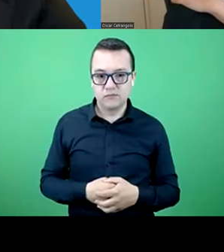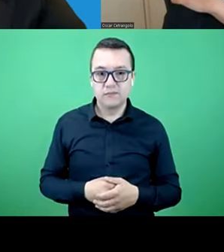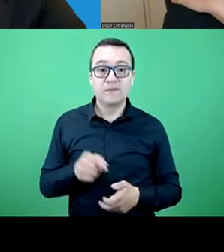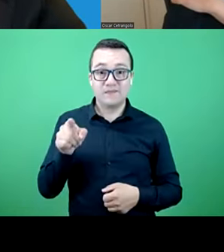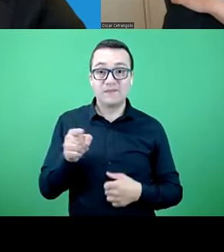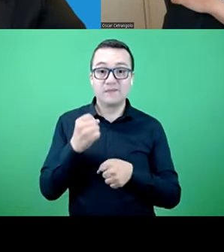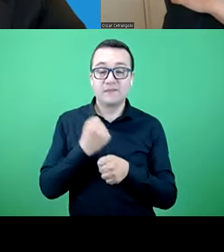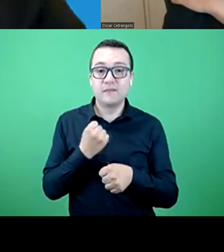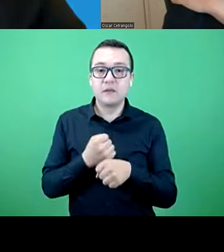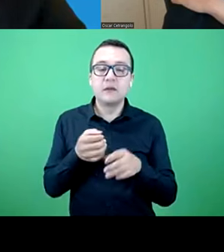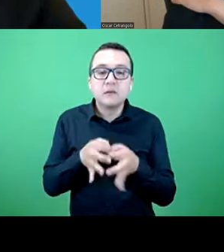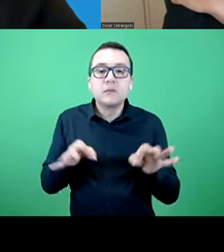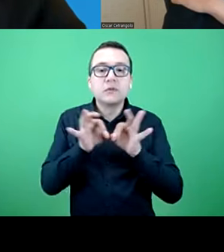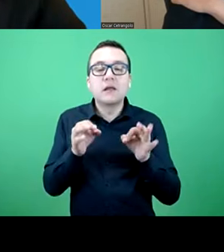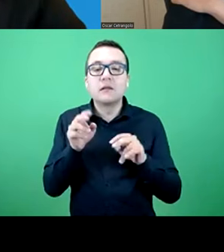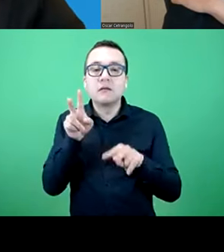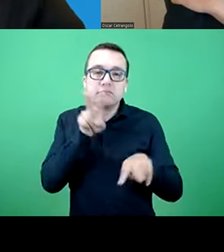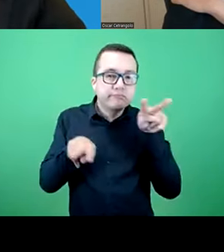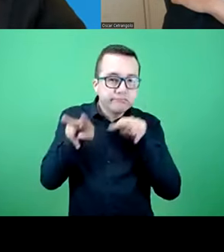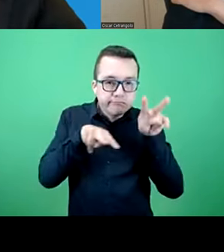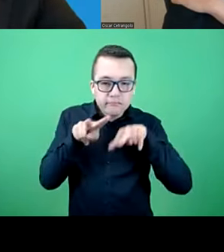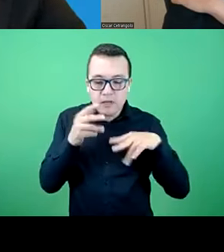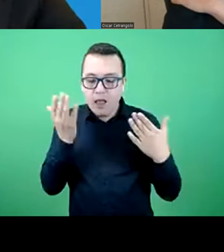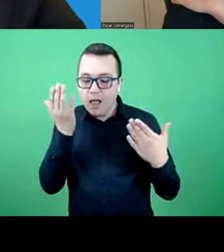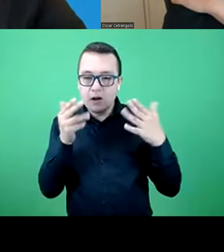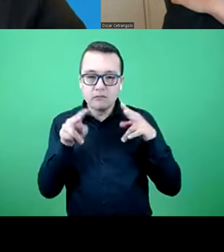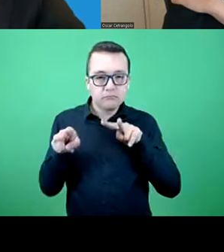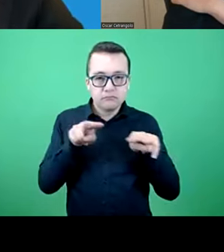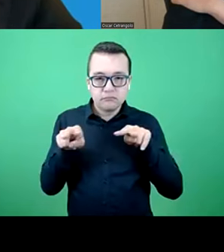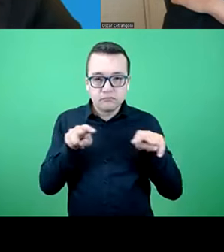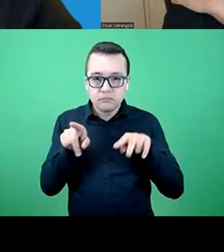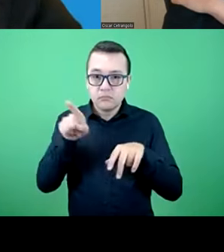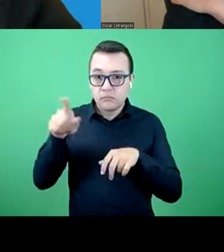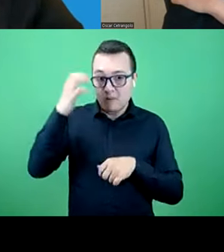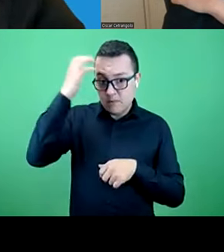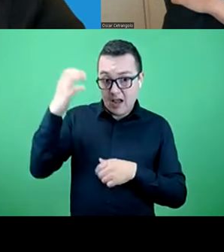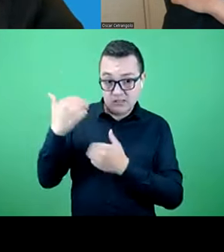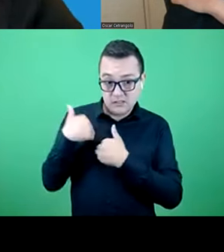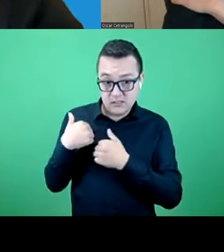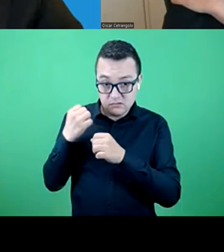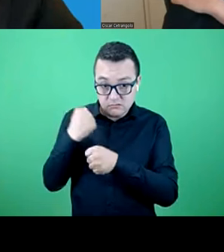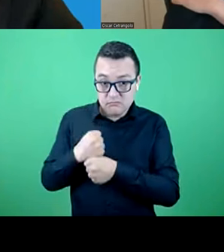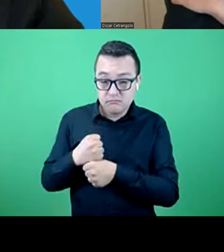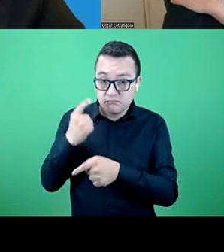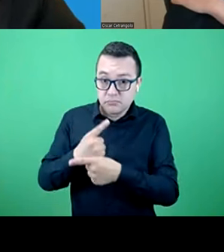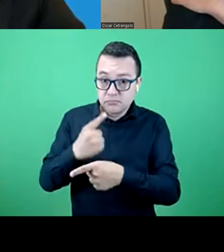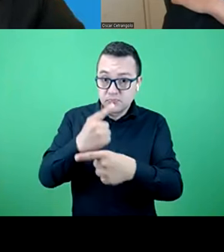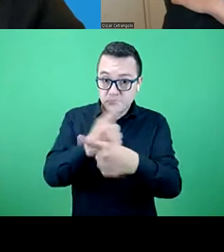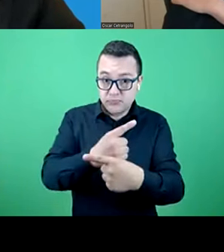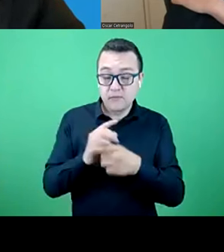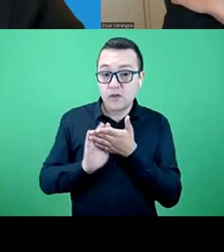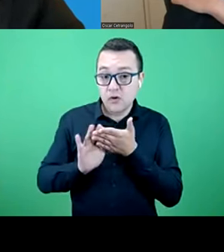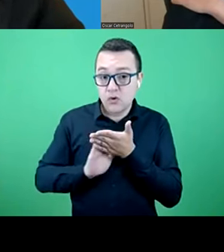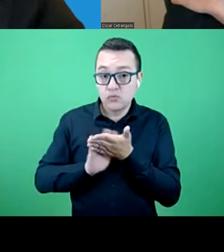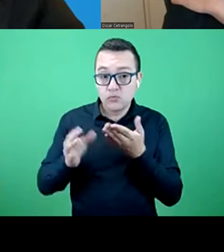services supplies. This is very important, the capacity and resolution capacity in